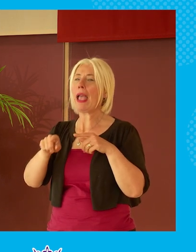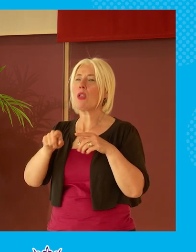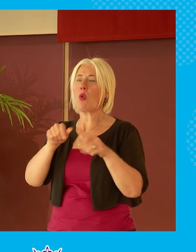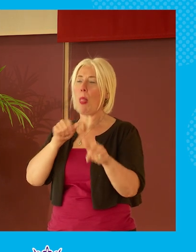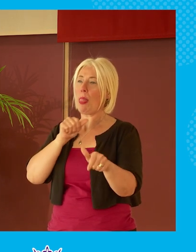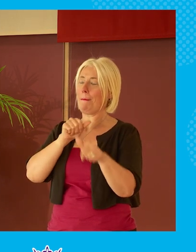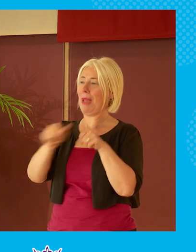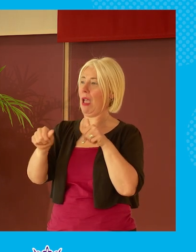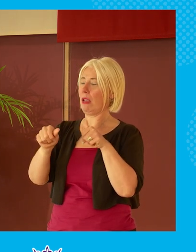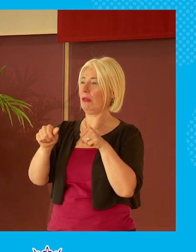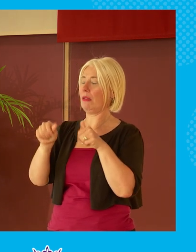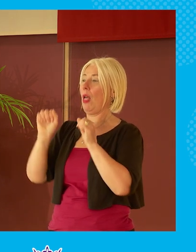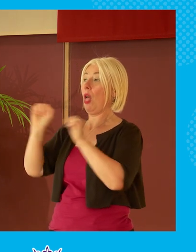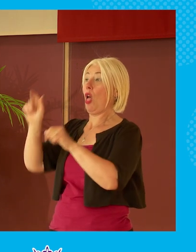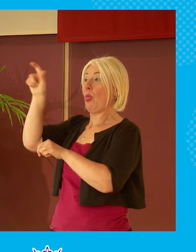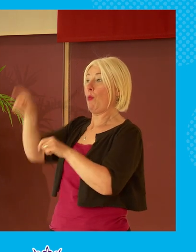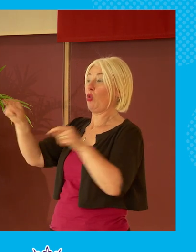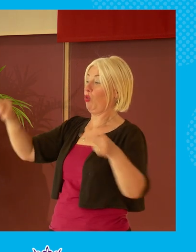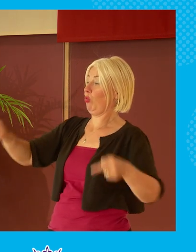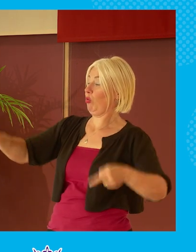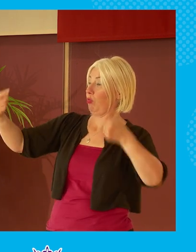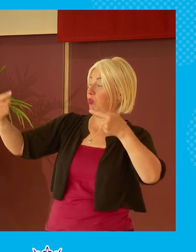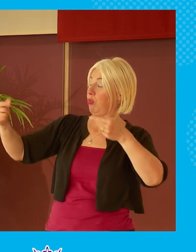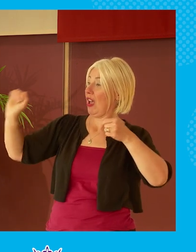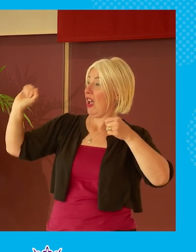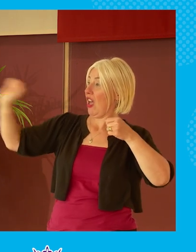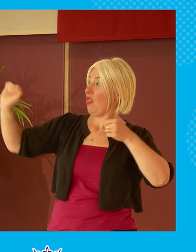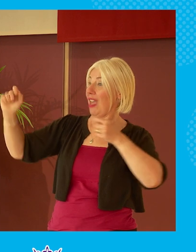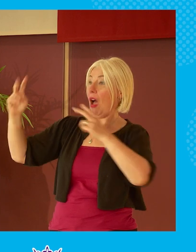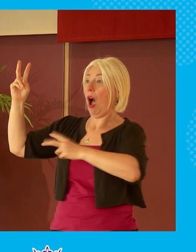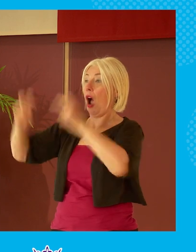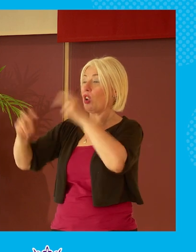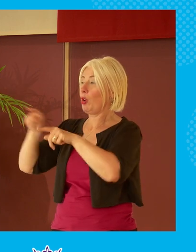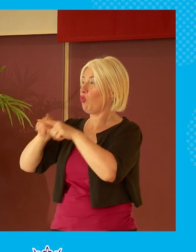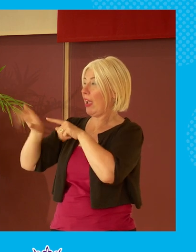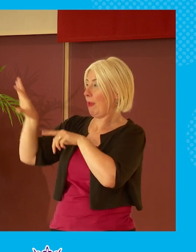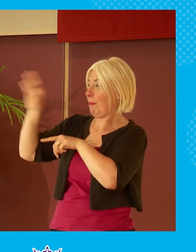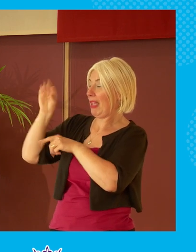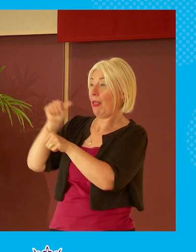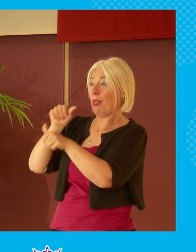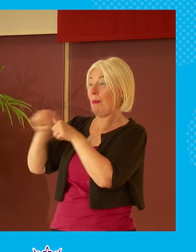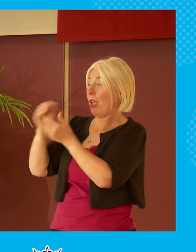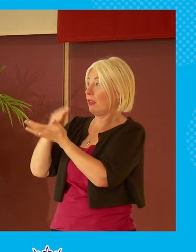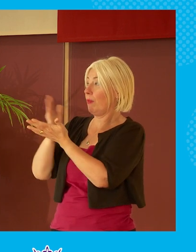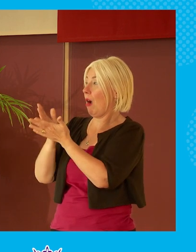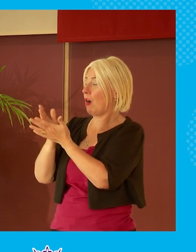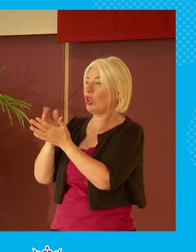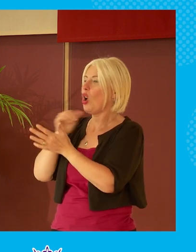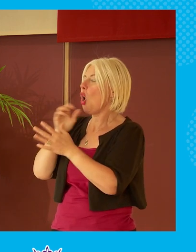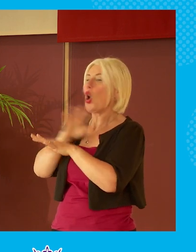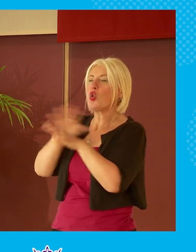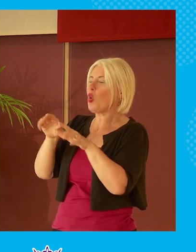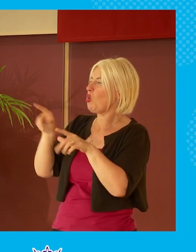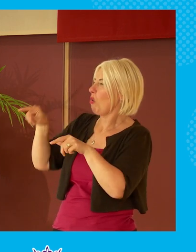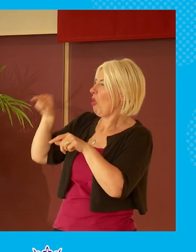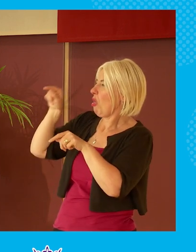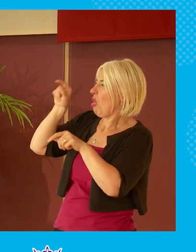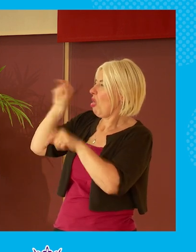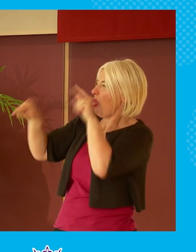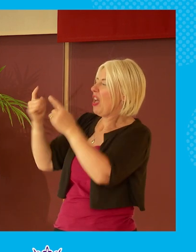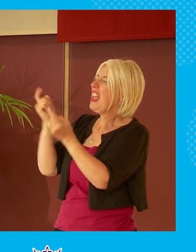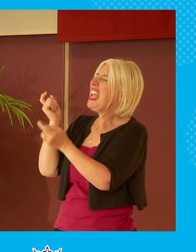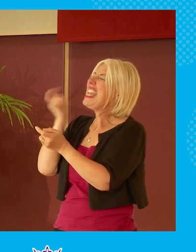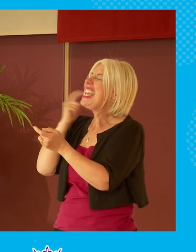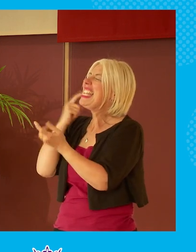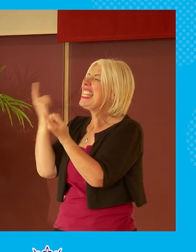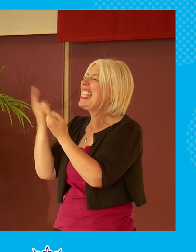part of your opponent's argument you know and that they are your opponent by the way you're not they're not your enemy but don't kind of pick the low-hanging fruit and the